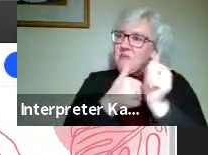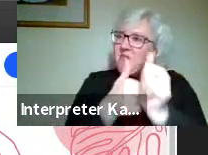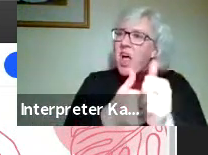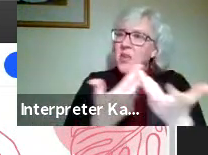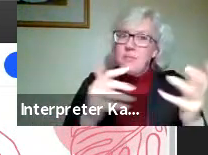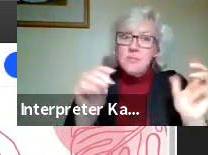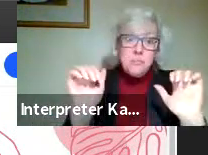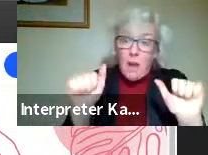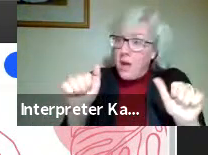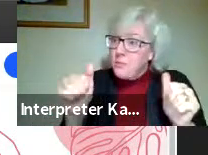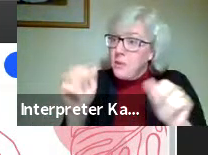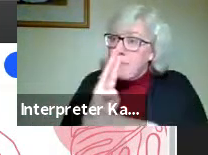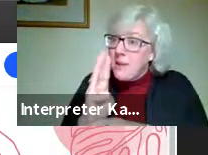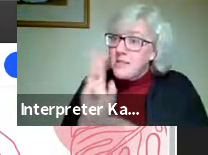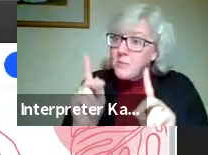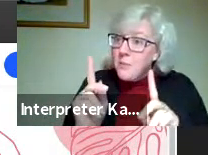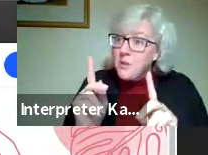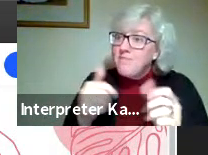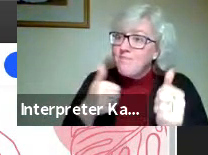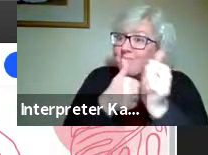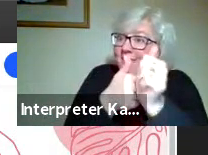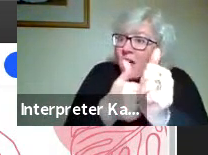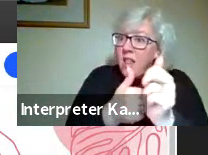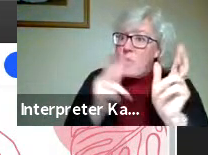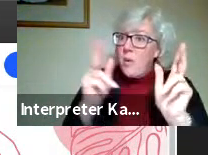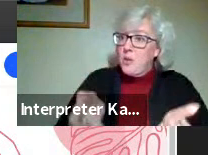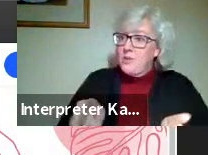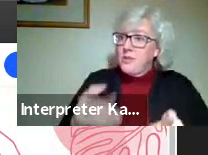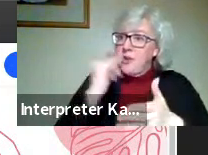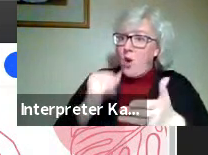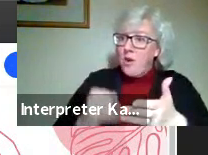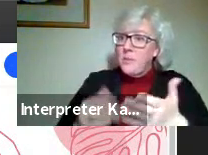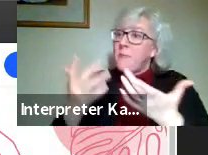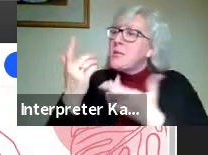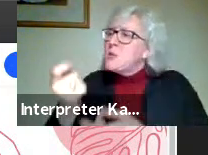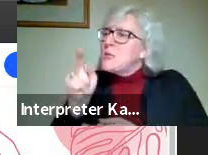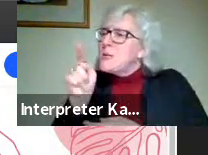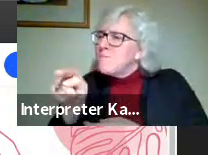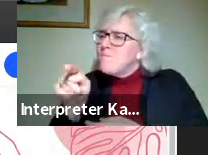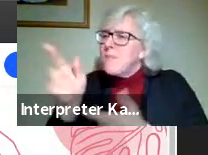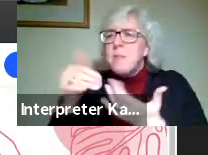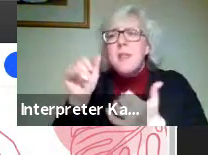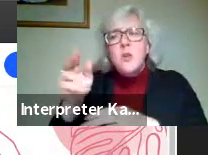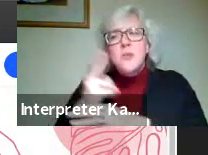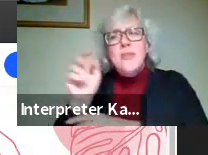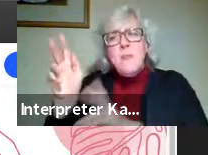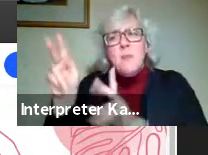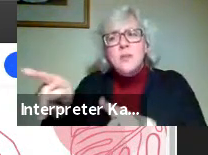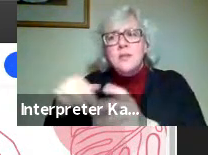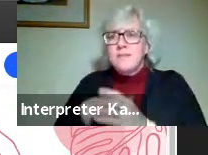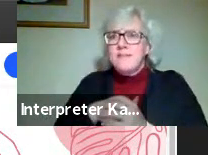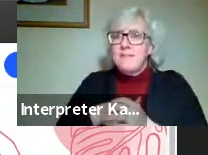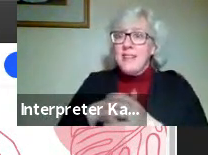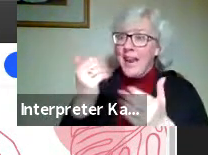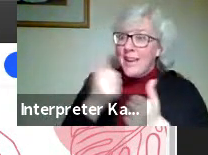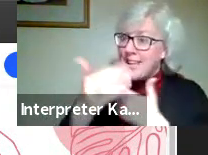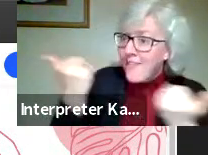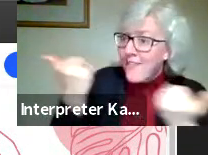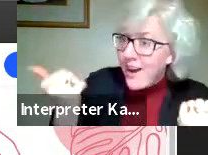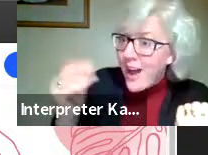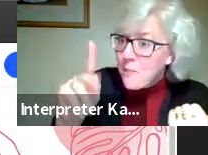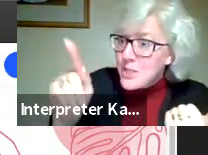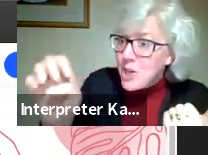even potentially businesses can start to follow individual students that they may have an interest in. Is there anything else that I forgot, Michelle?